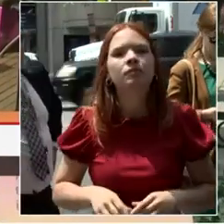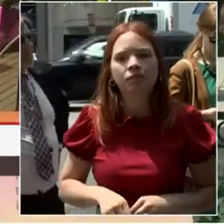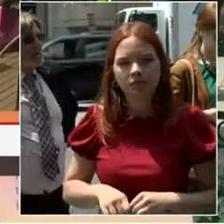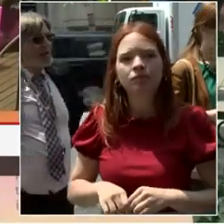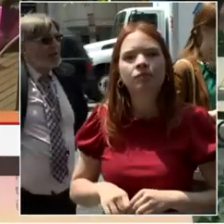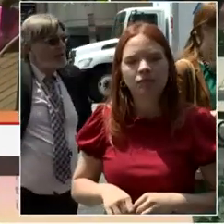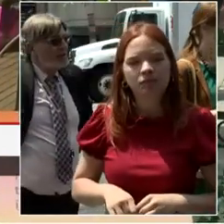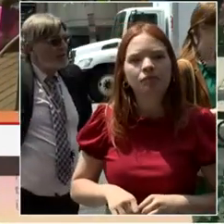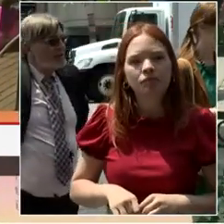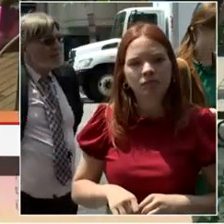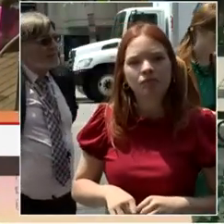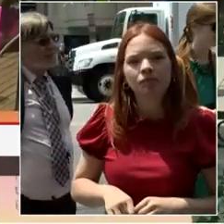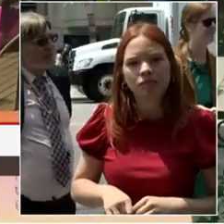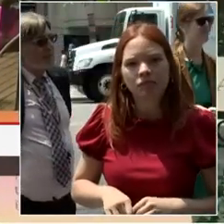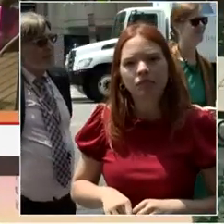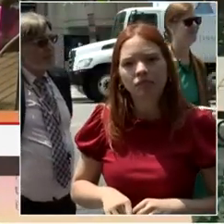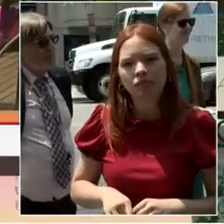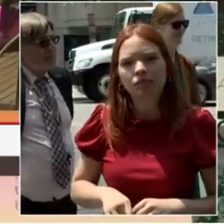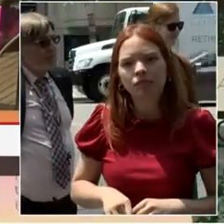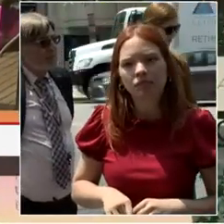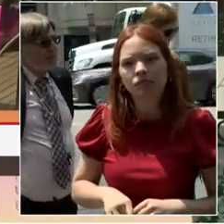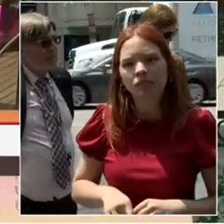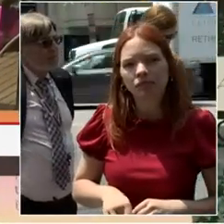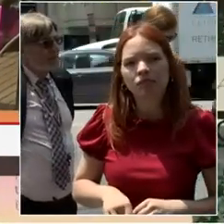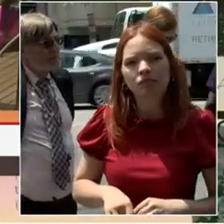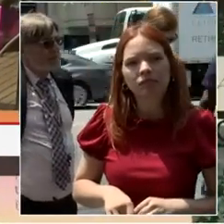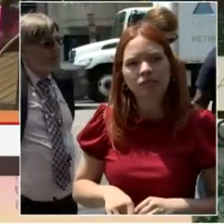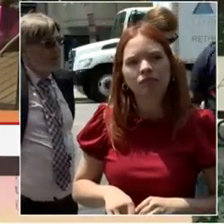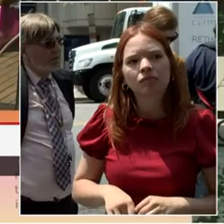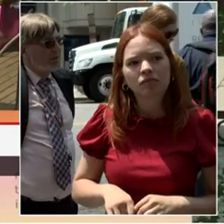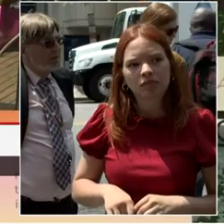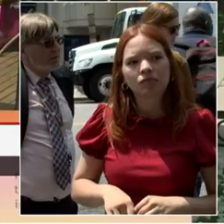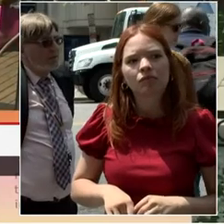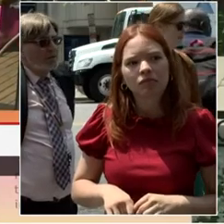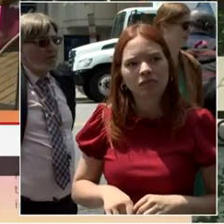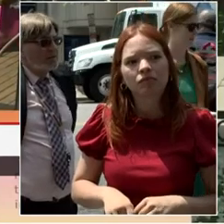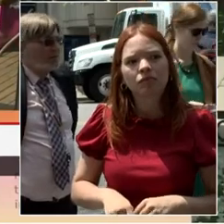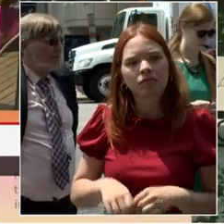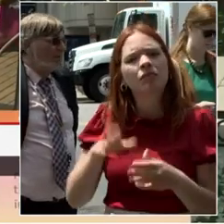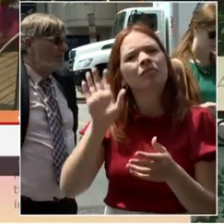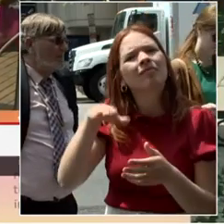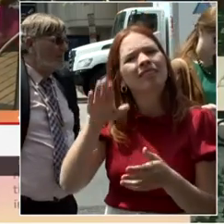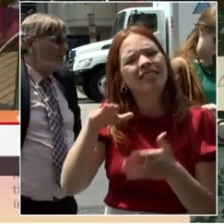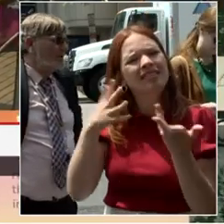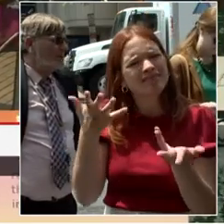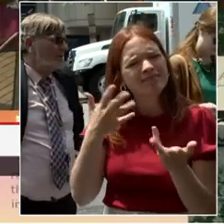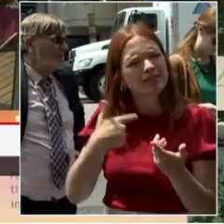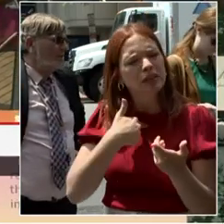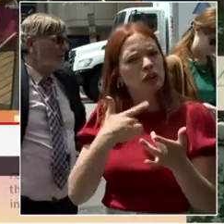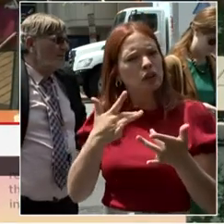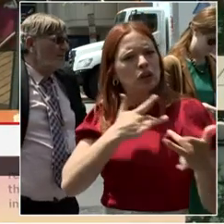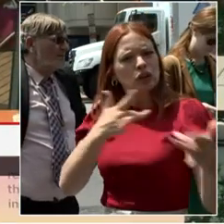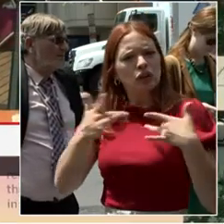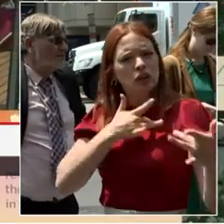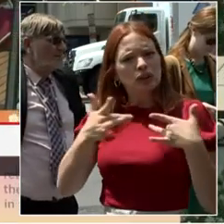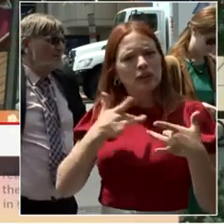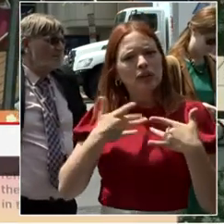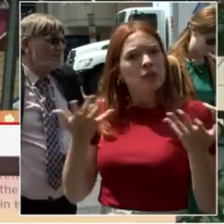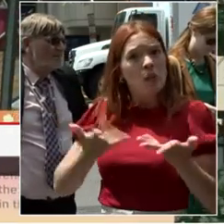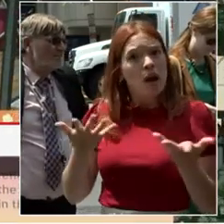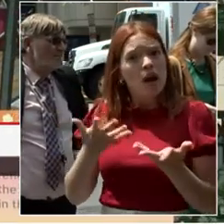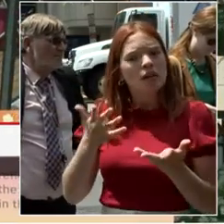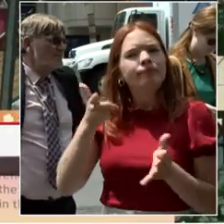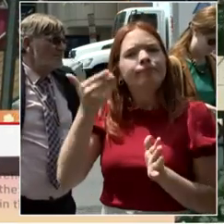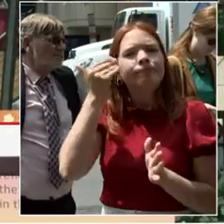concerned about the lane closures and the bike lane installation and that it may be on a collision